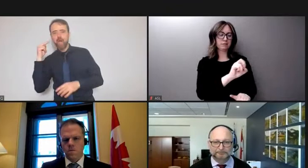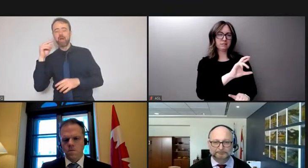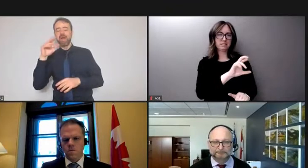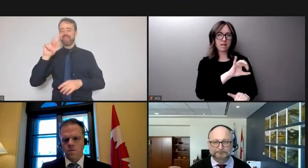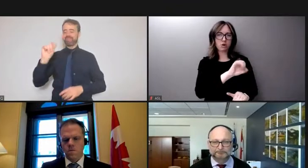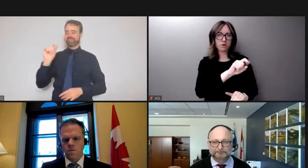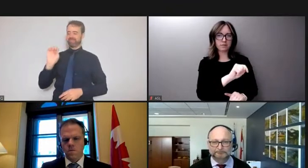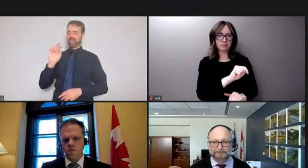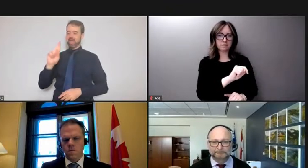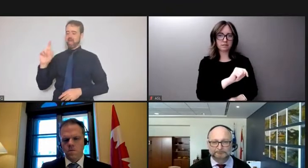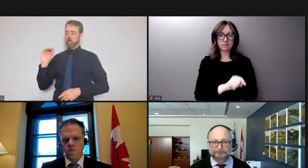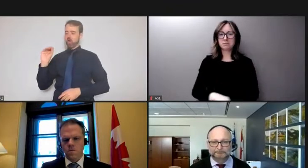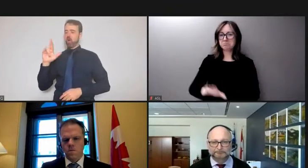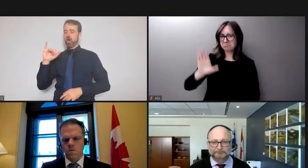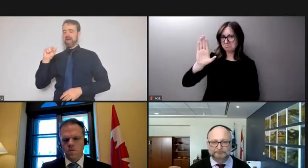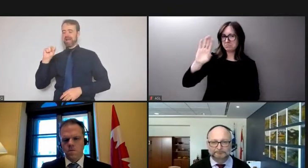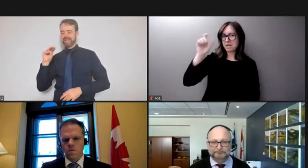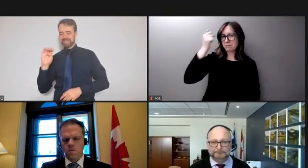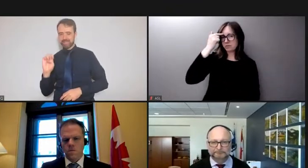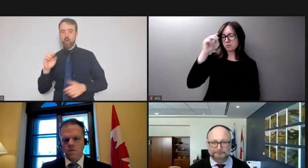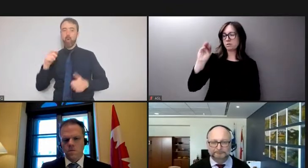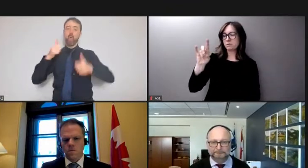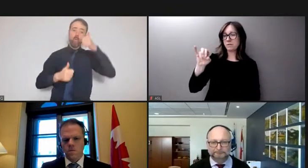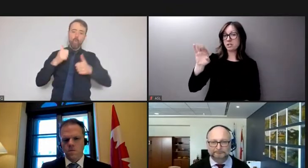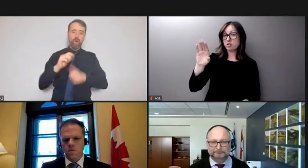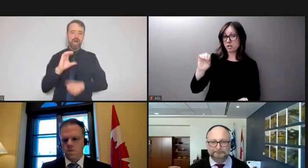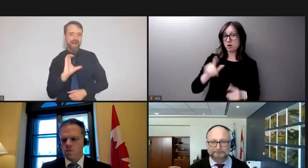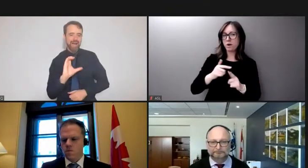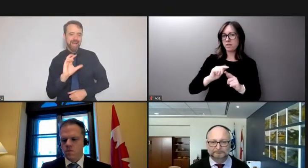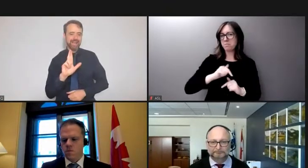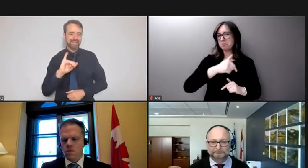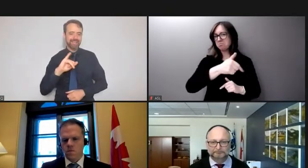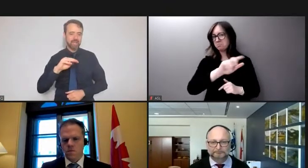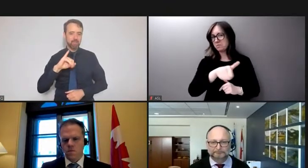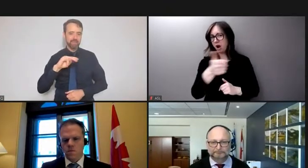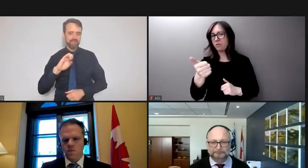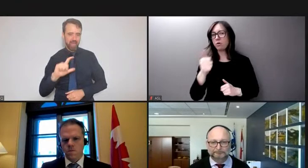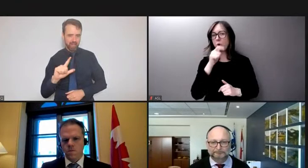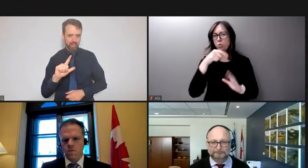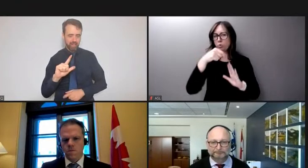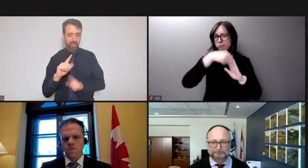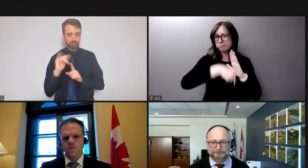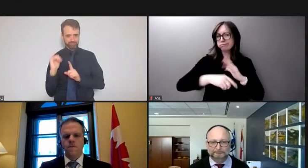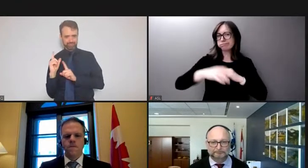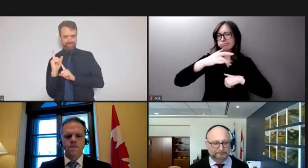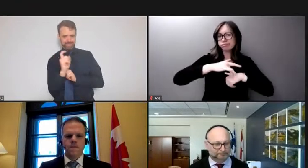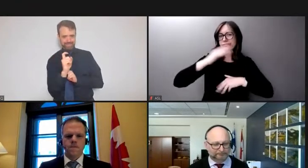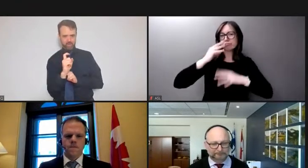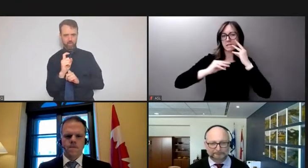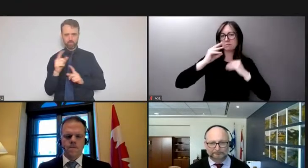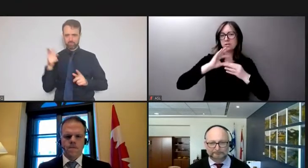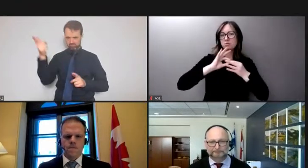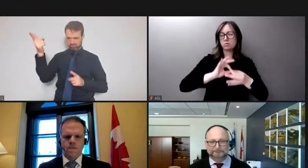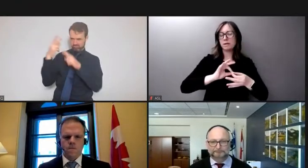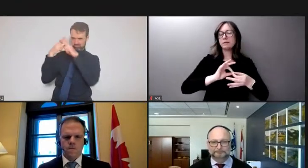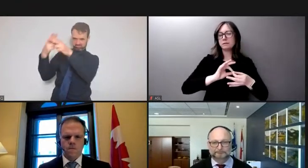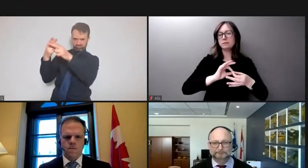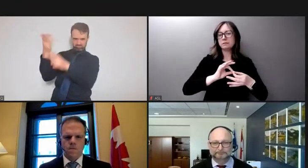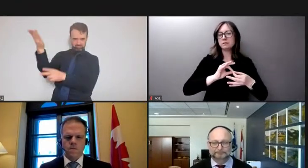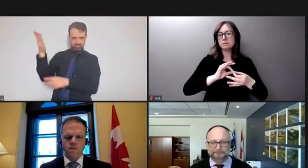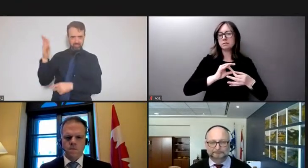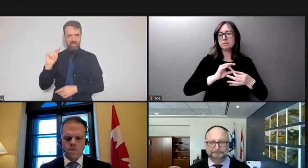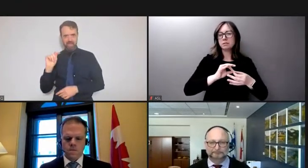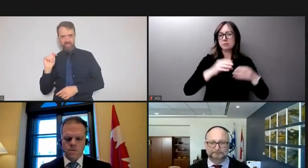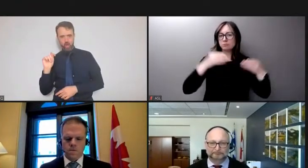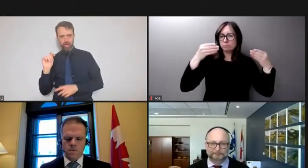to take that question first and then pass to colleagues, having had some extensive experience in prosecuting anti